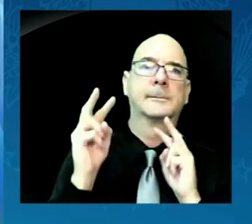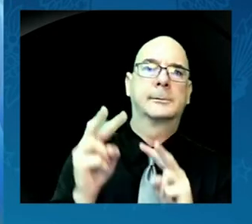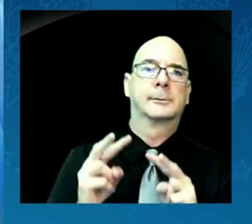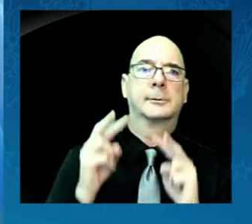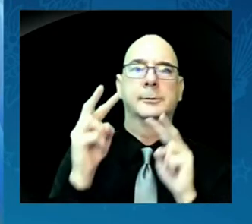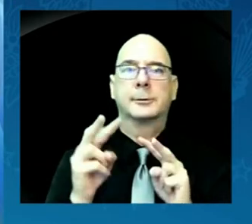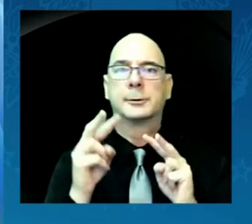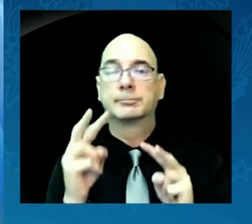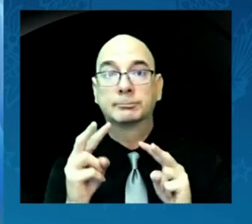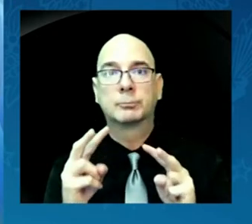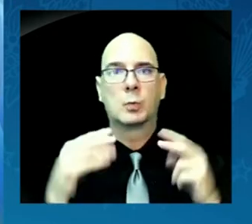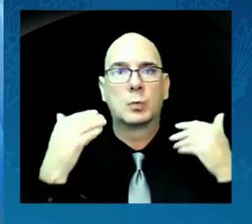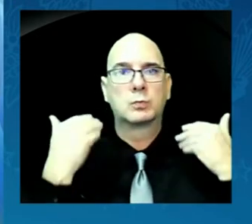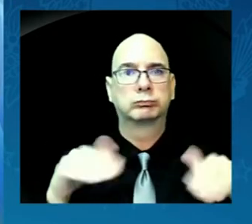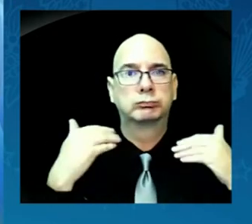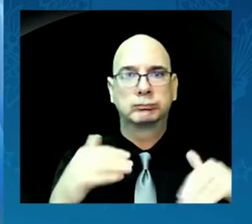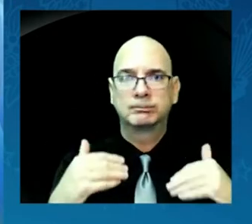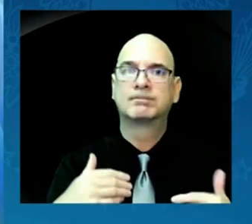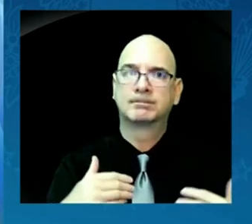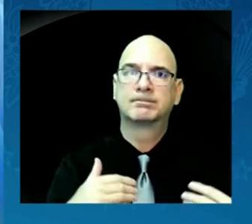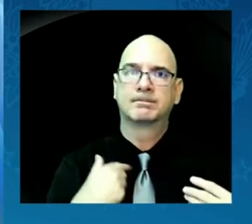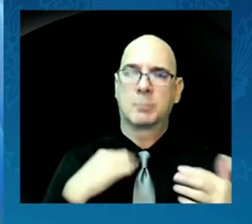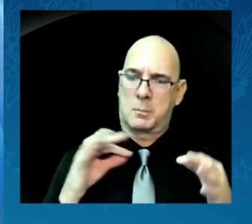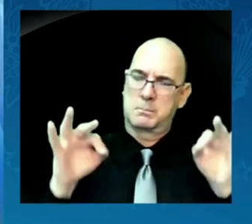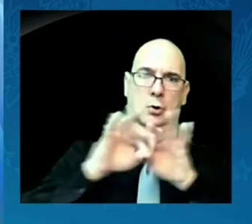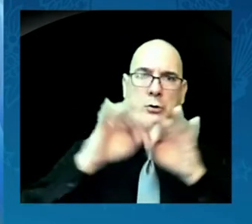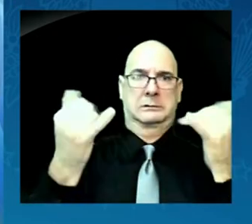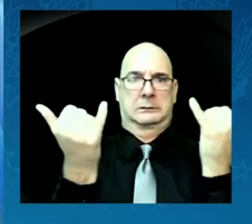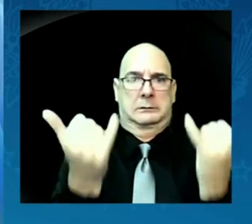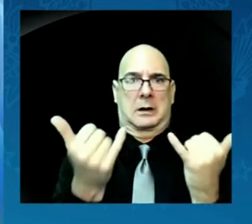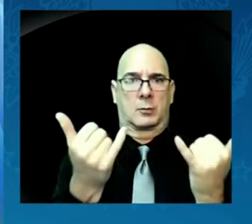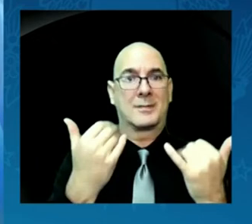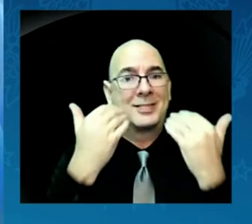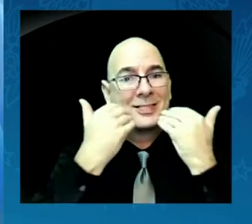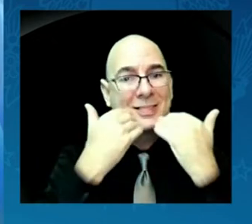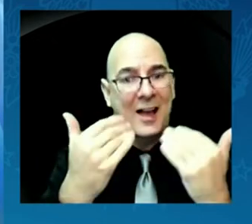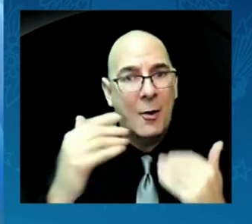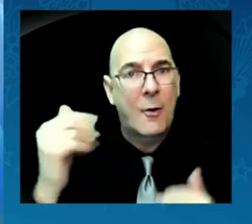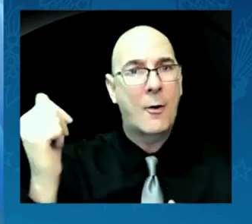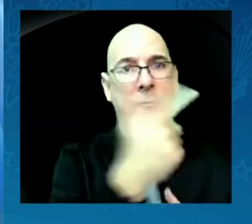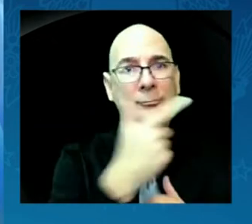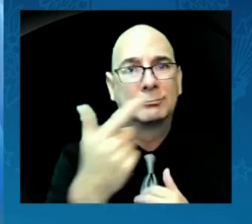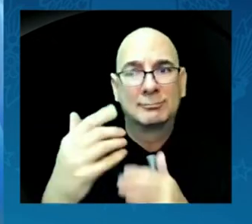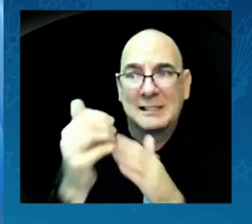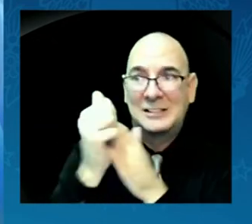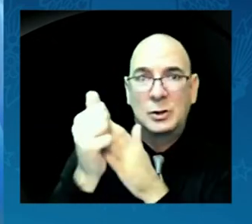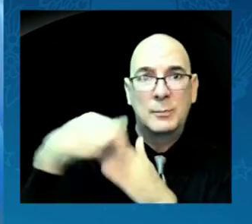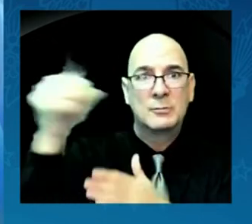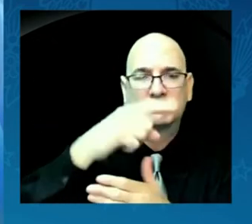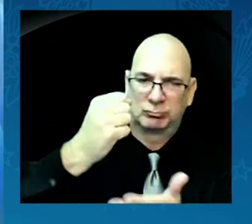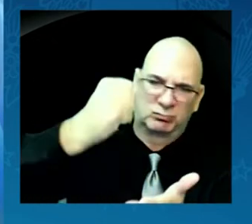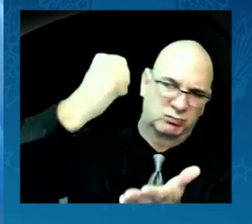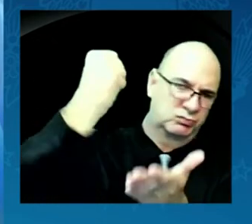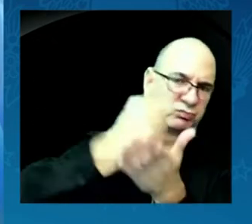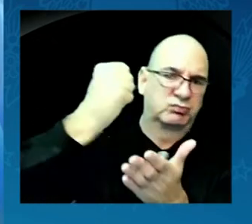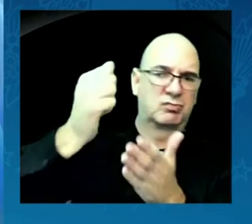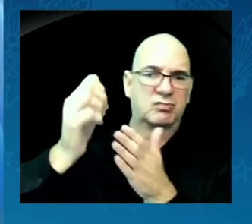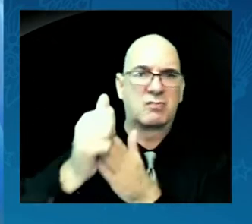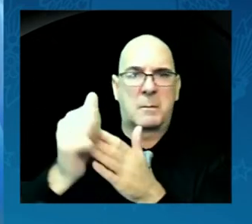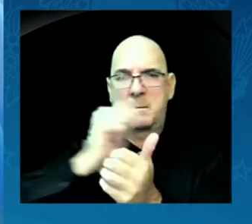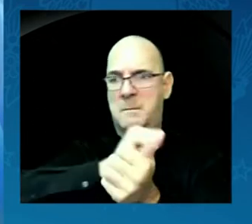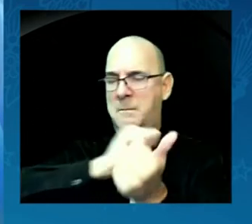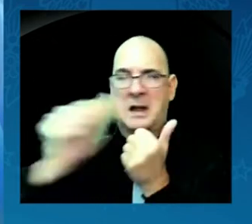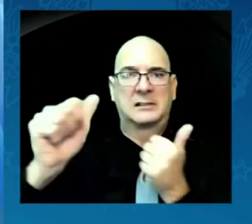Thank you all for your leadership as we get this legislation passed and implemented. Another